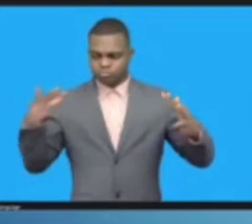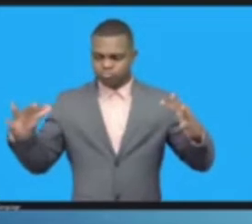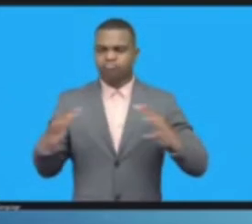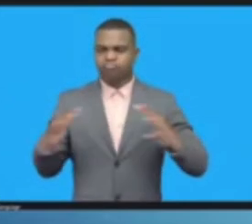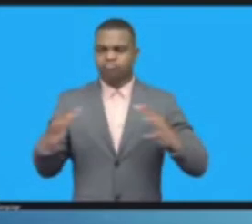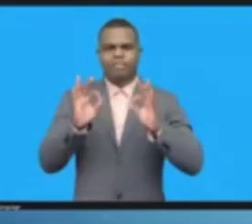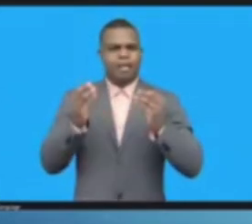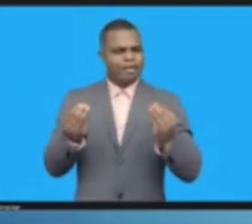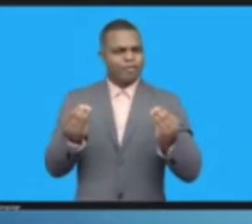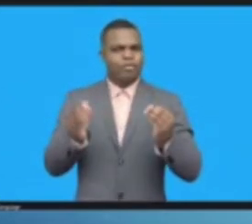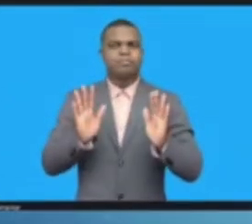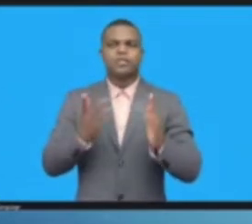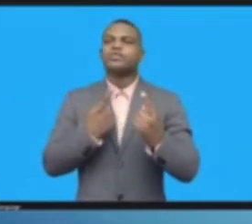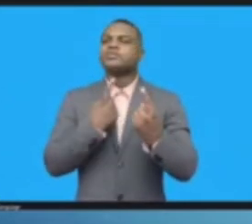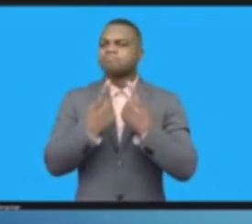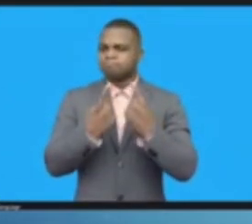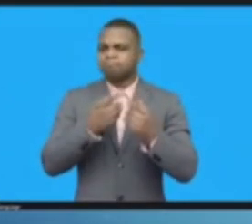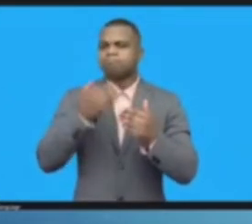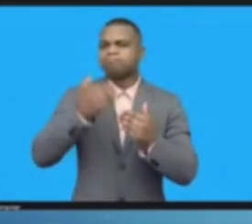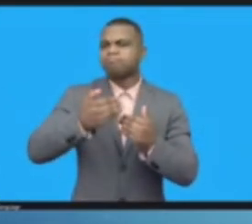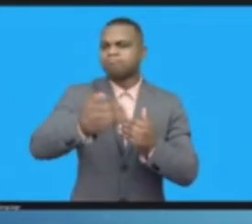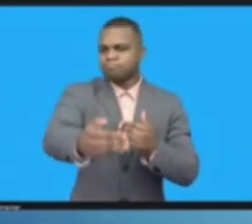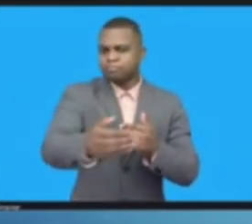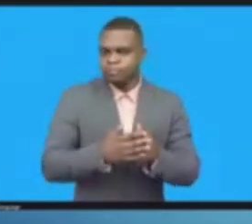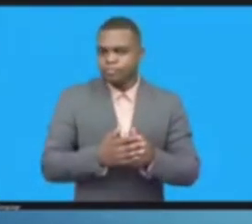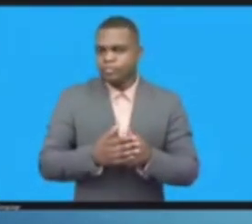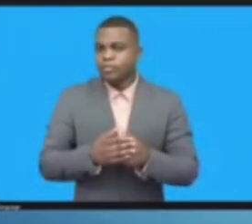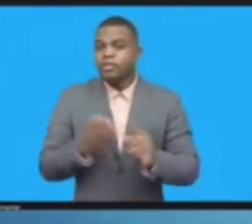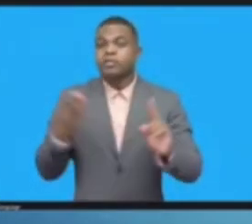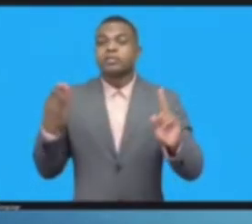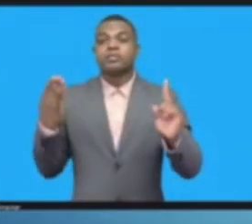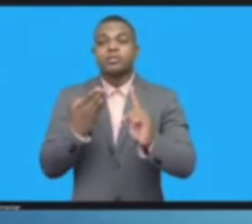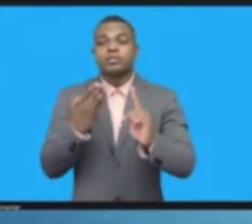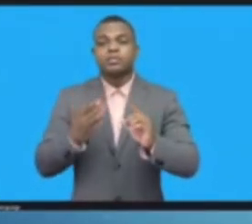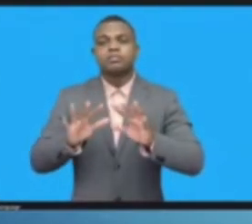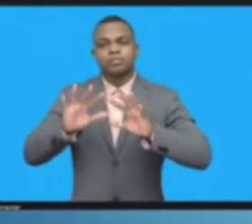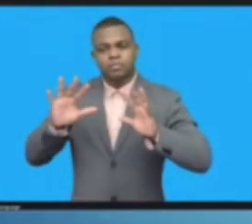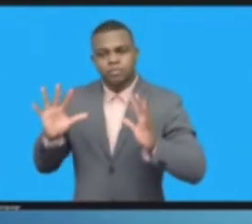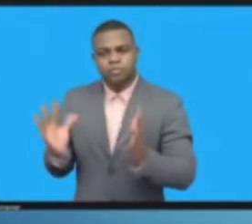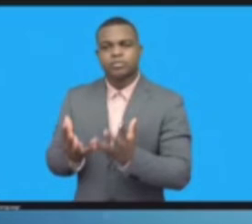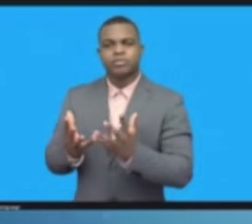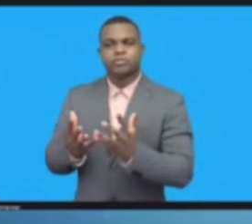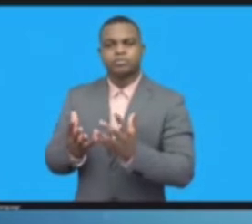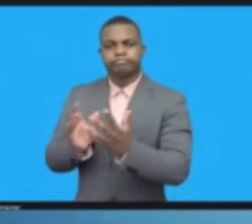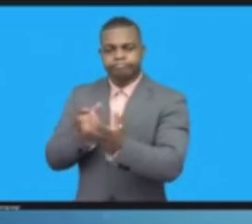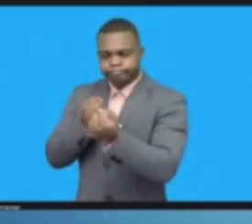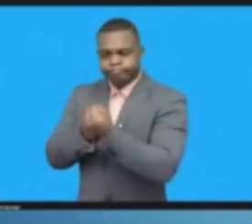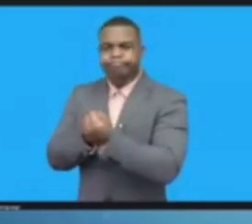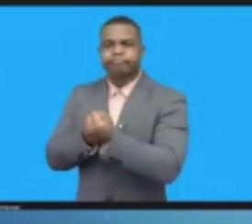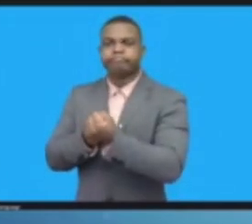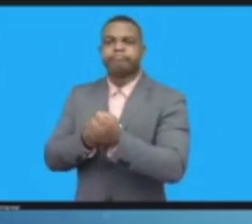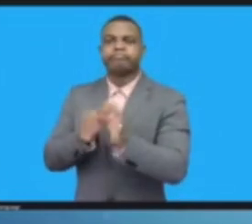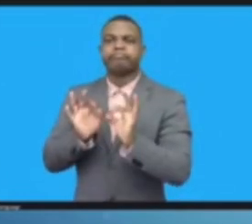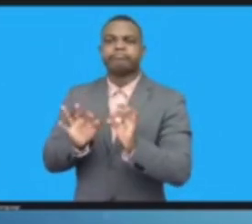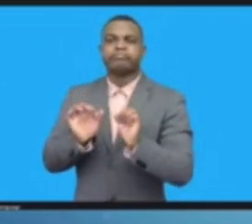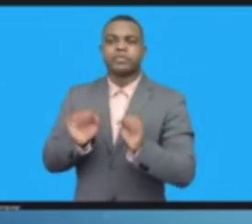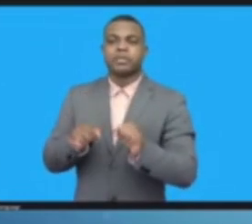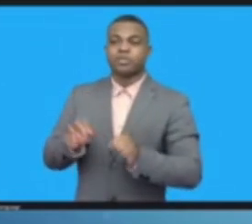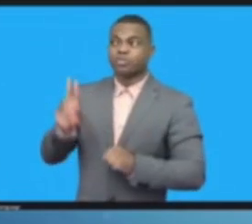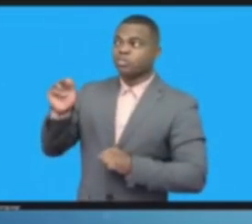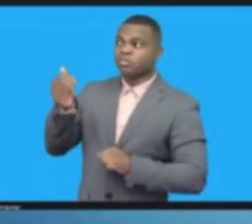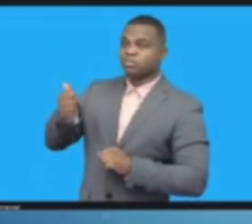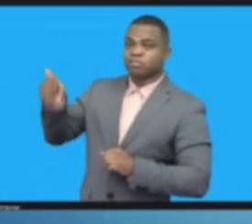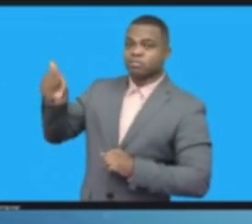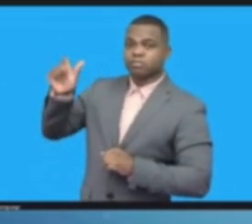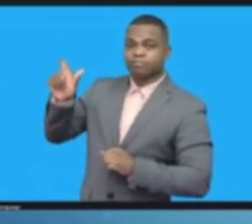the leadership panel is committed to offering concrete examples of actions that can lead to improvement in today's internet